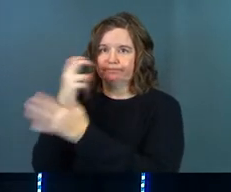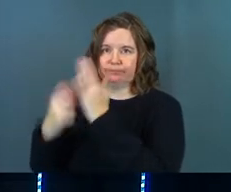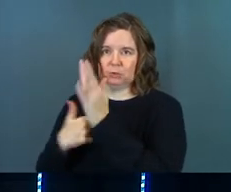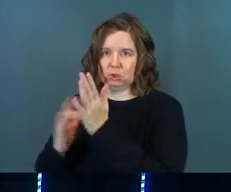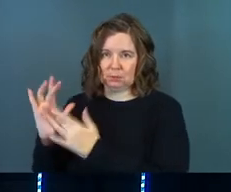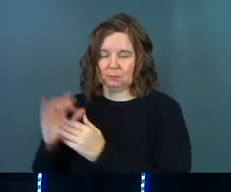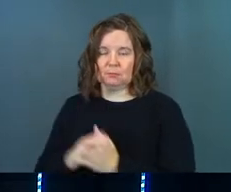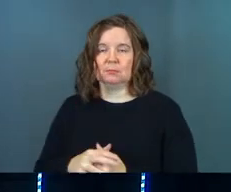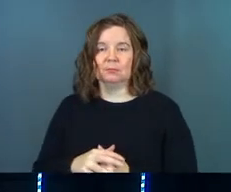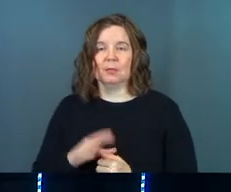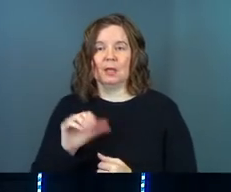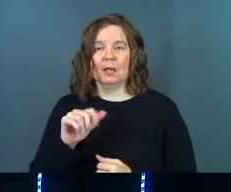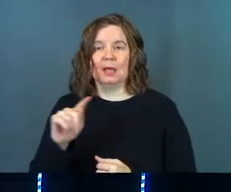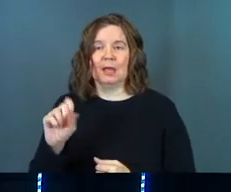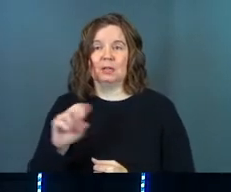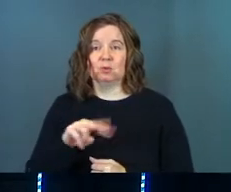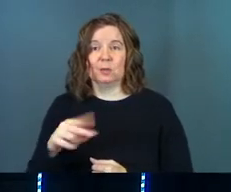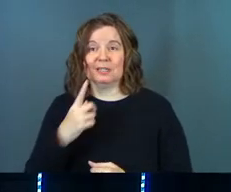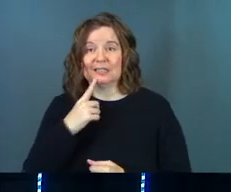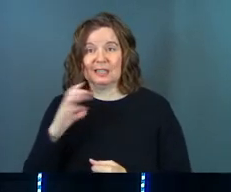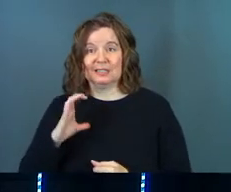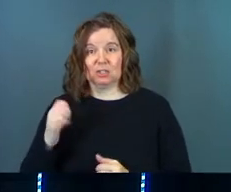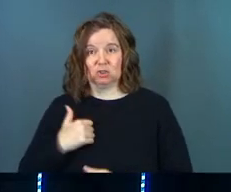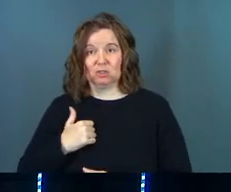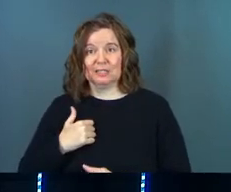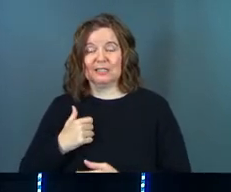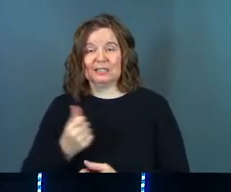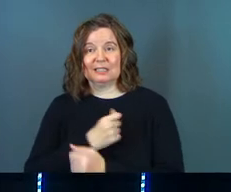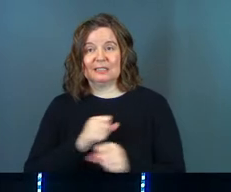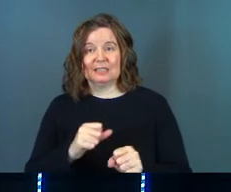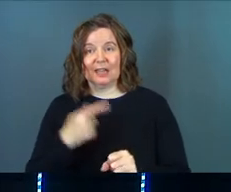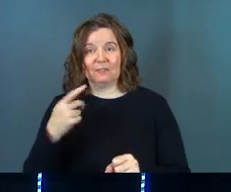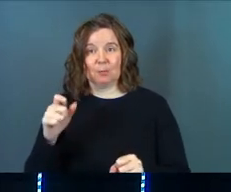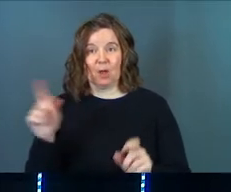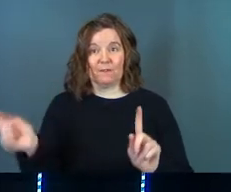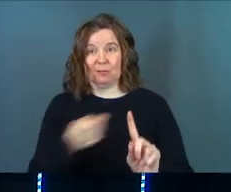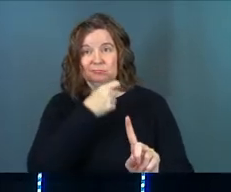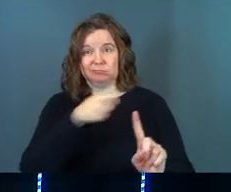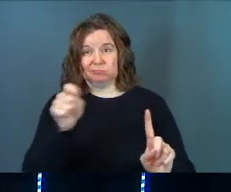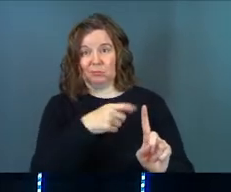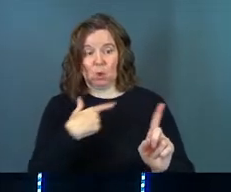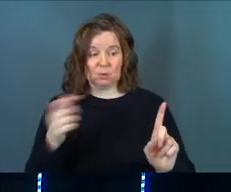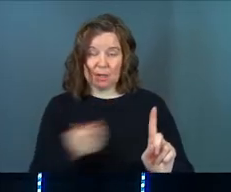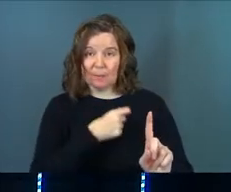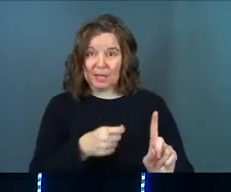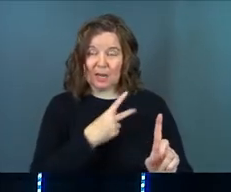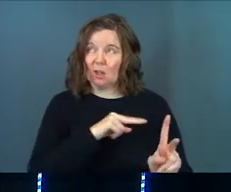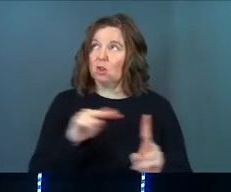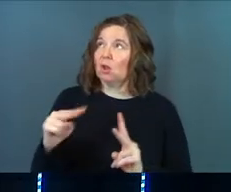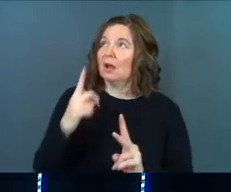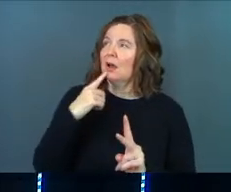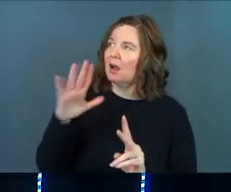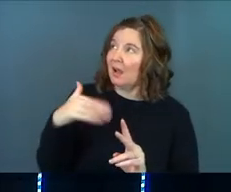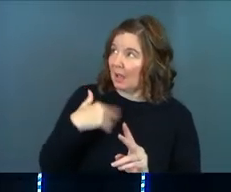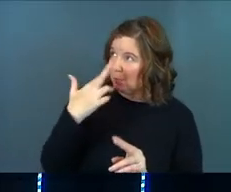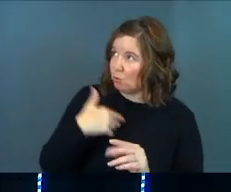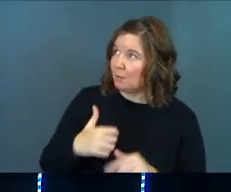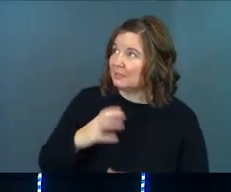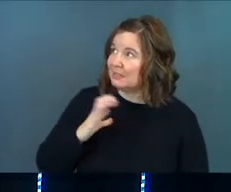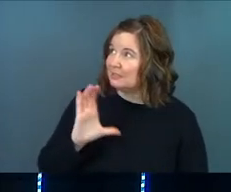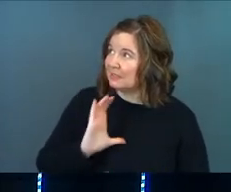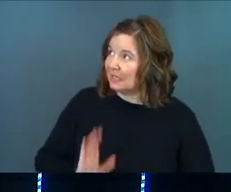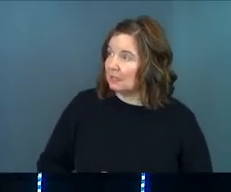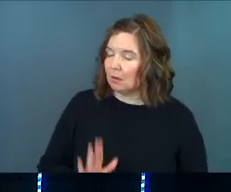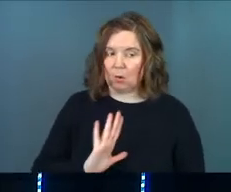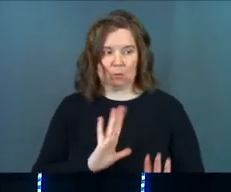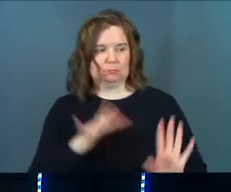Acts 22, a centurion saves Paul from flogging. He goes to beat Paul and Paul looks up at him and says, you know, I'm a Roman citizen,